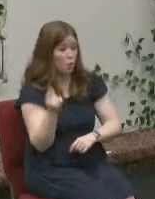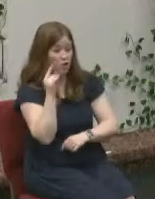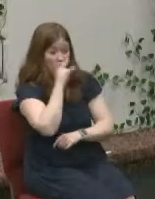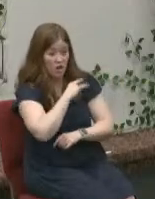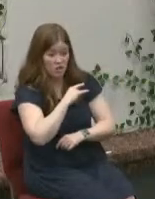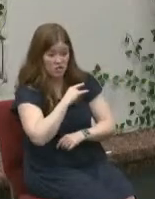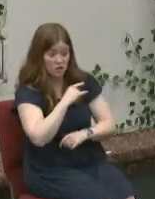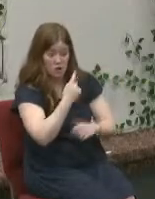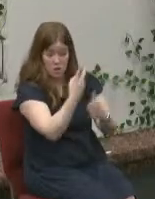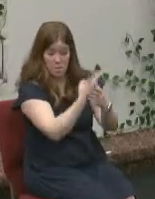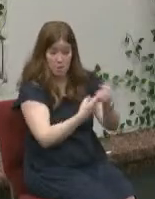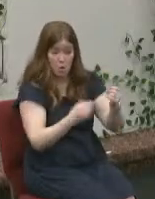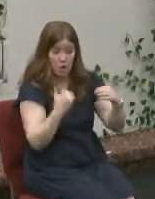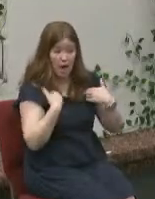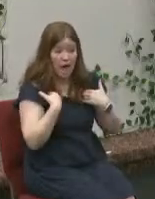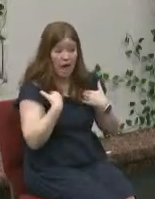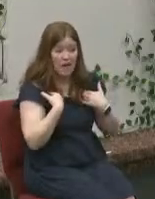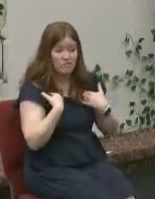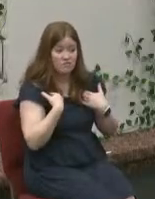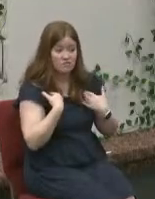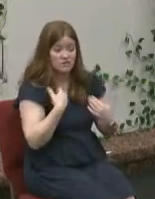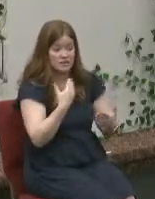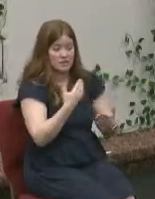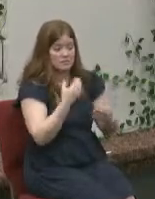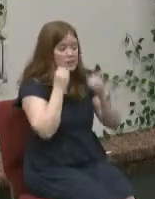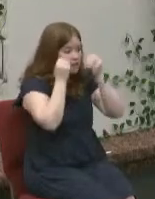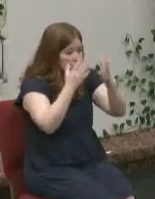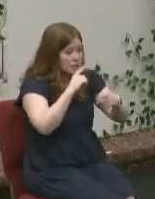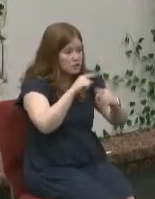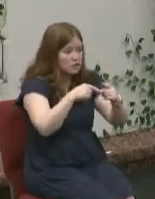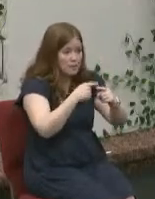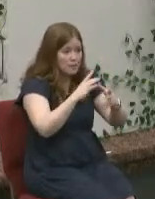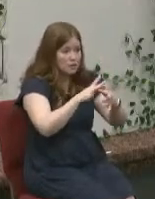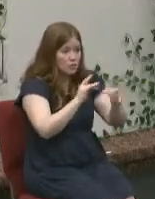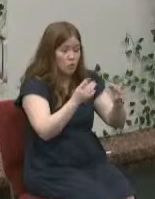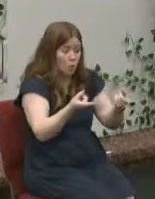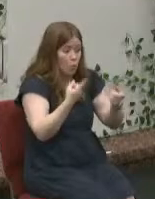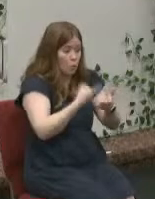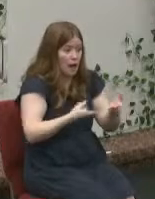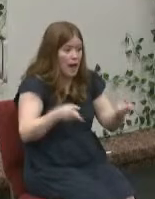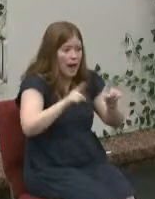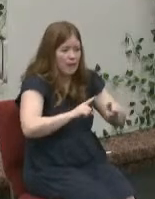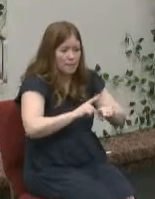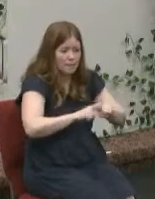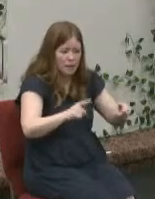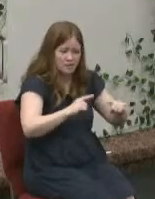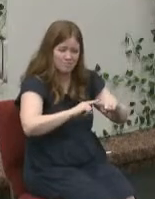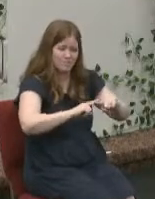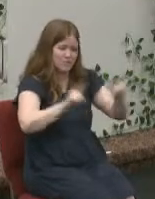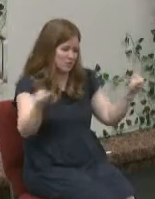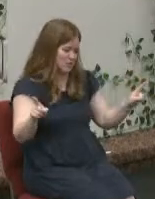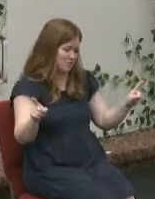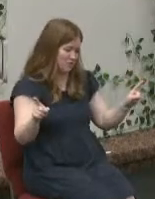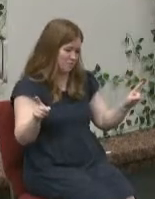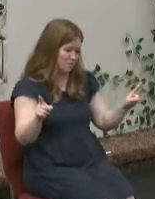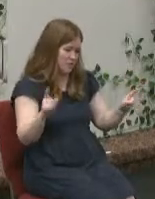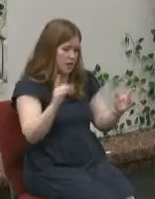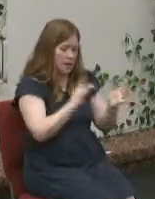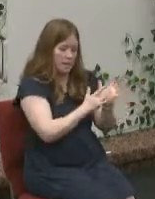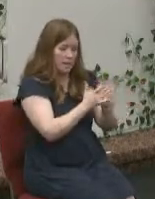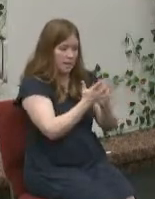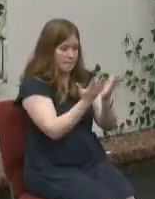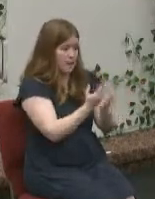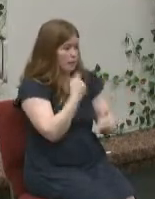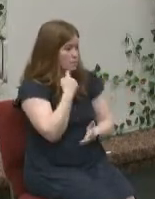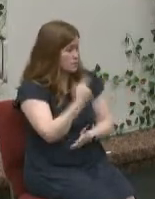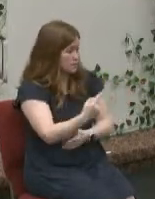facts in them they couldn't be any different than what they are it's traumatic actually because the text says and if